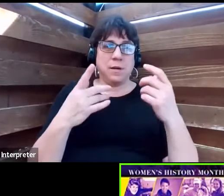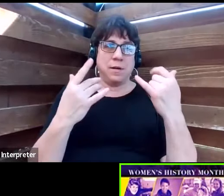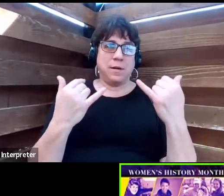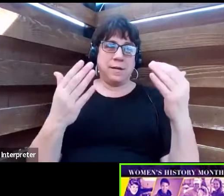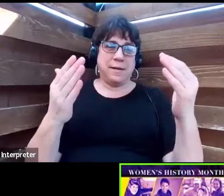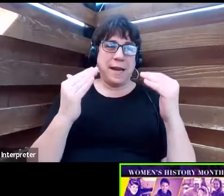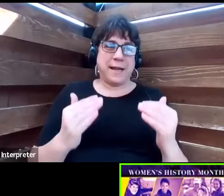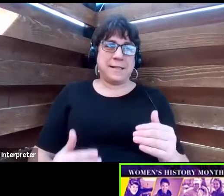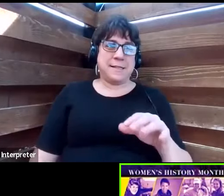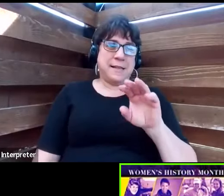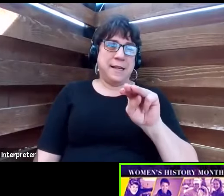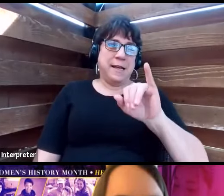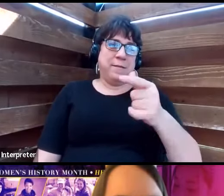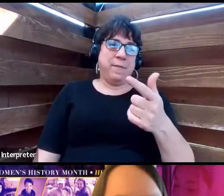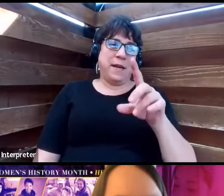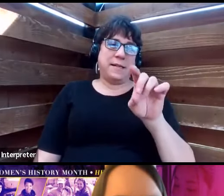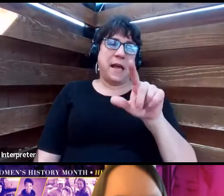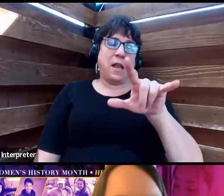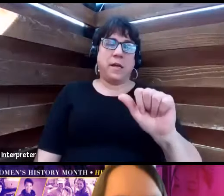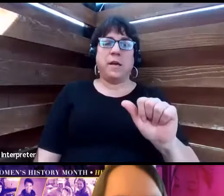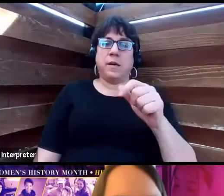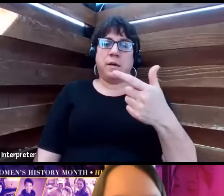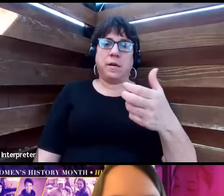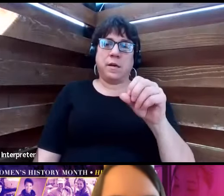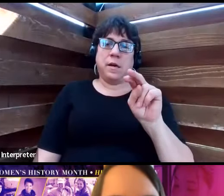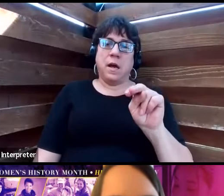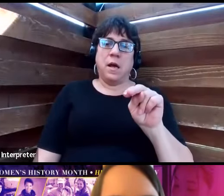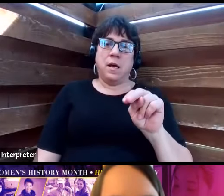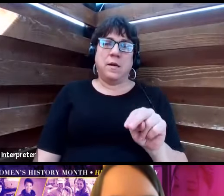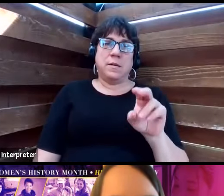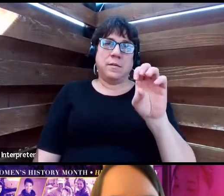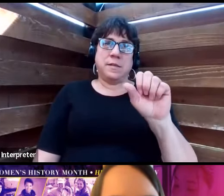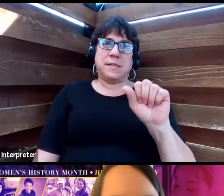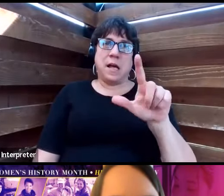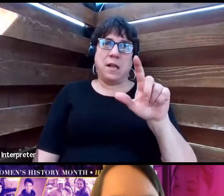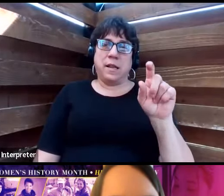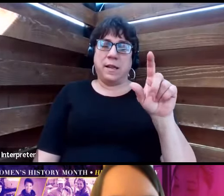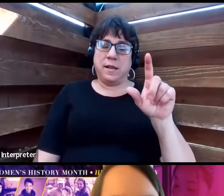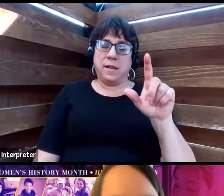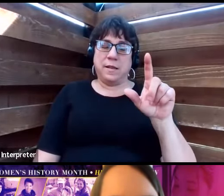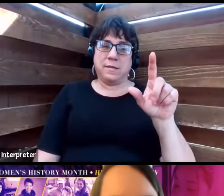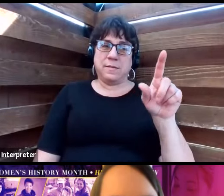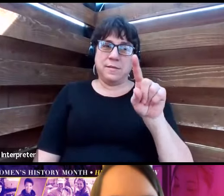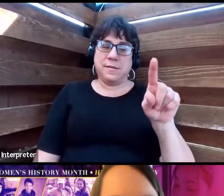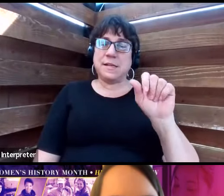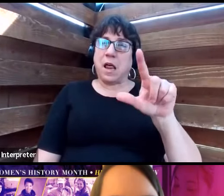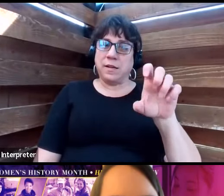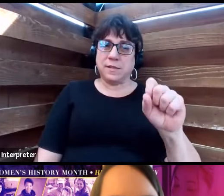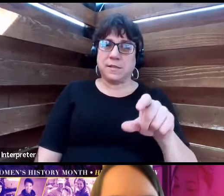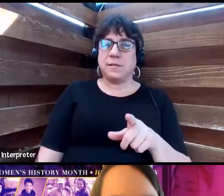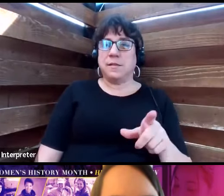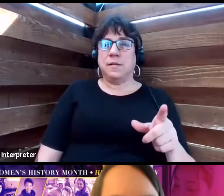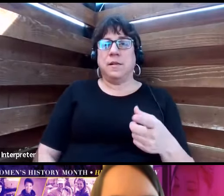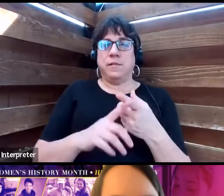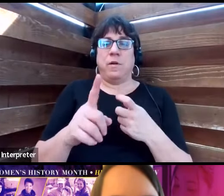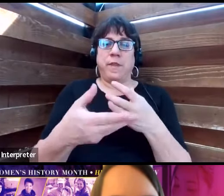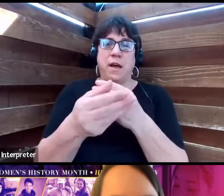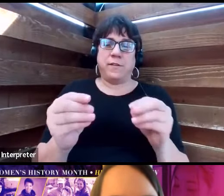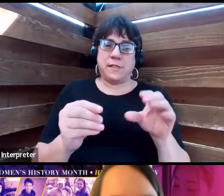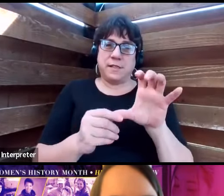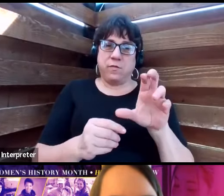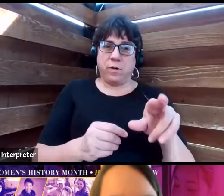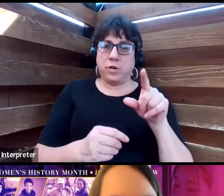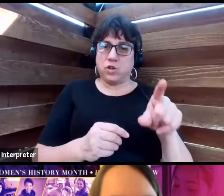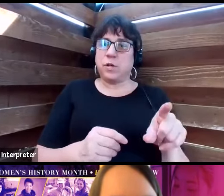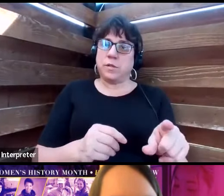Gonzalez, FAA's Hispanic Employment Program Manager from the Office of Civil Rights. Magdalia serves